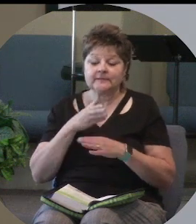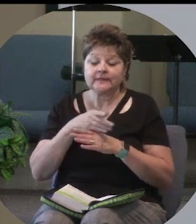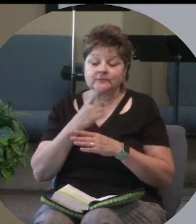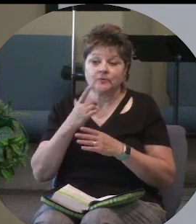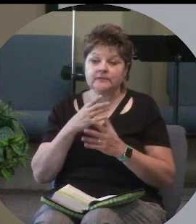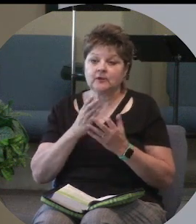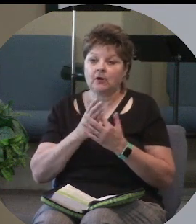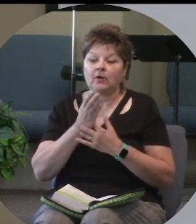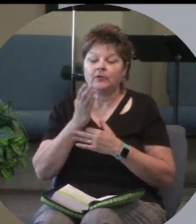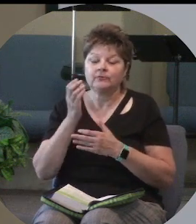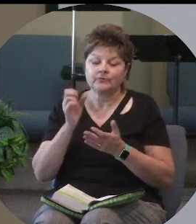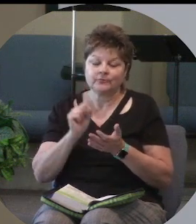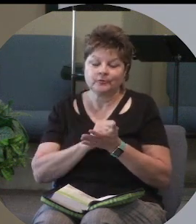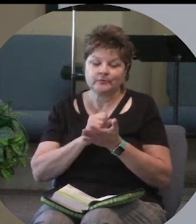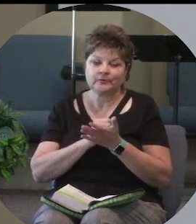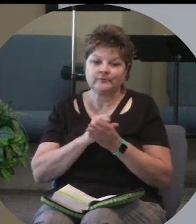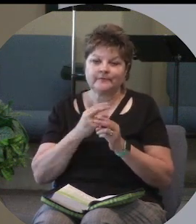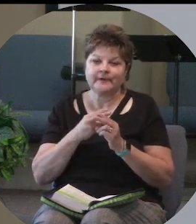Abba.